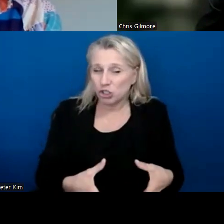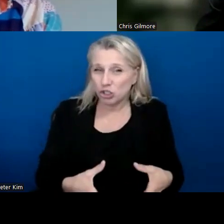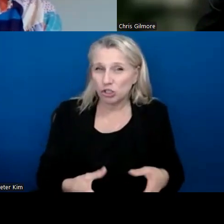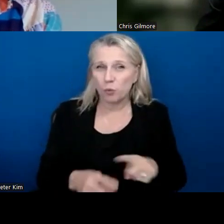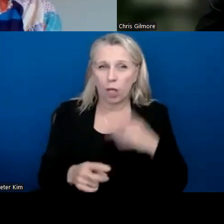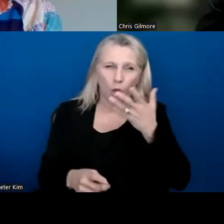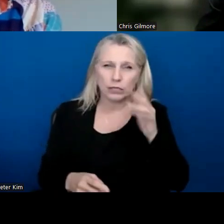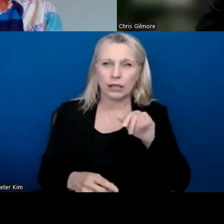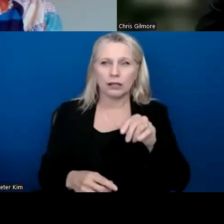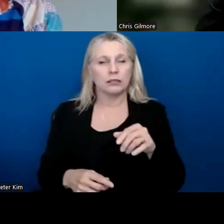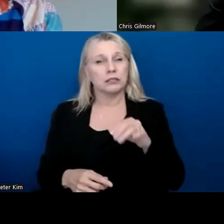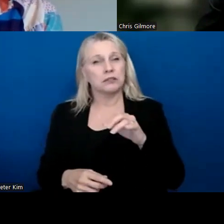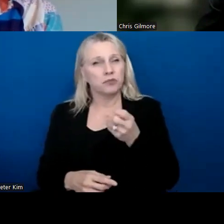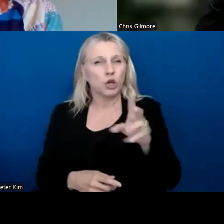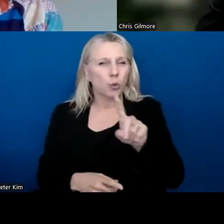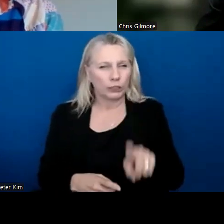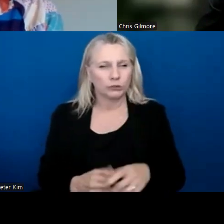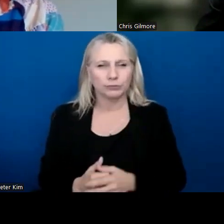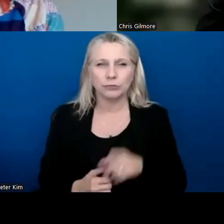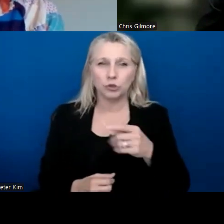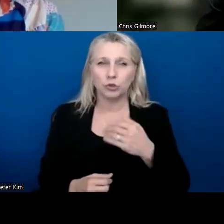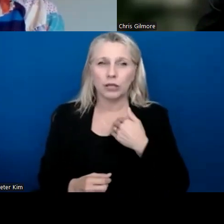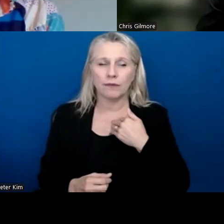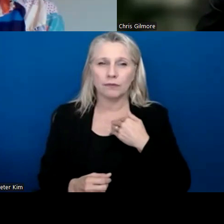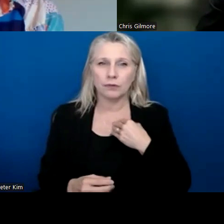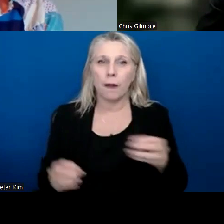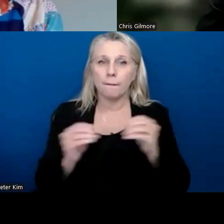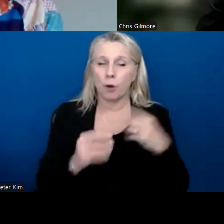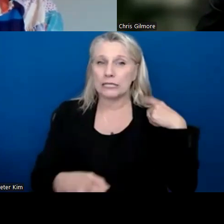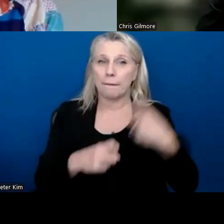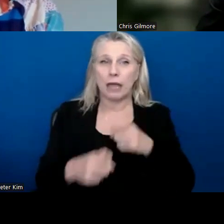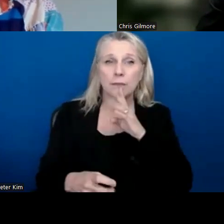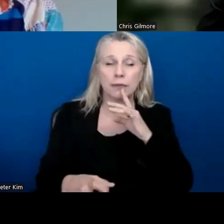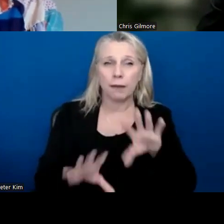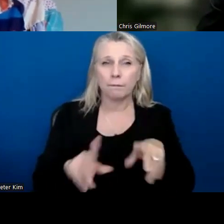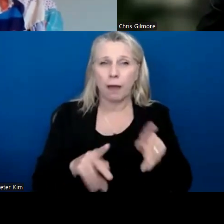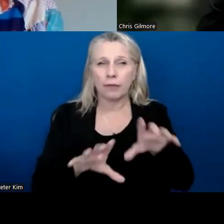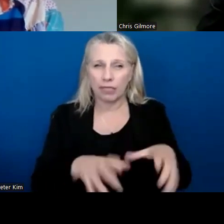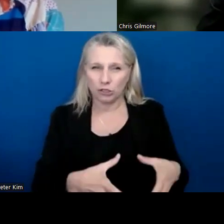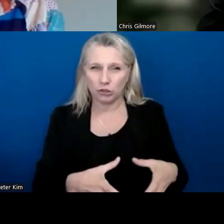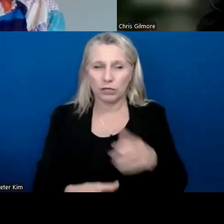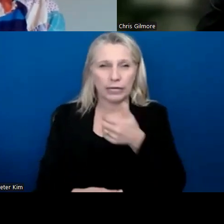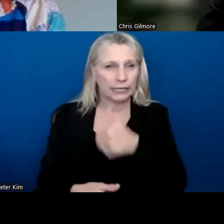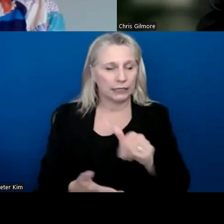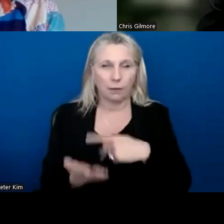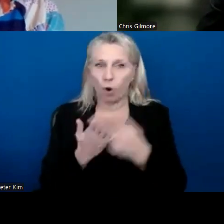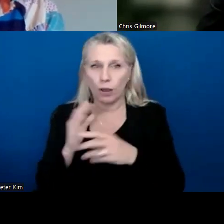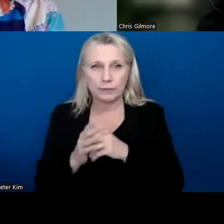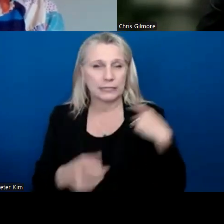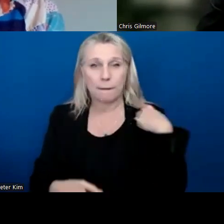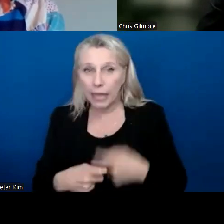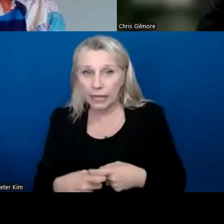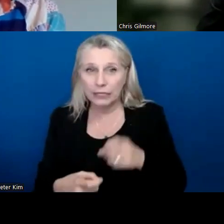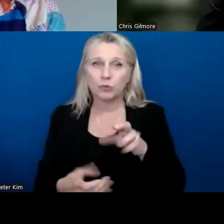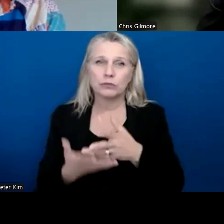questions about if you've, um, have a higher Spanish speaking population, if you've done any programming in Spanish, or if that's something